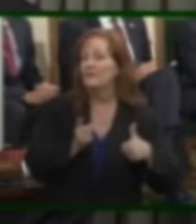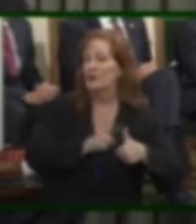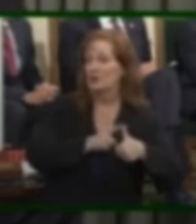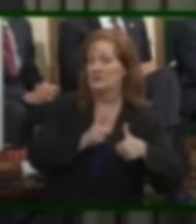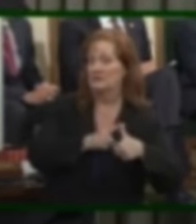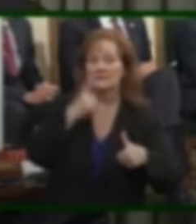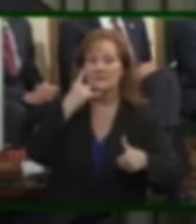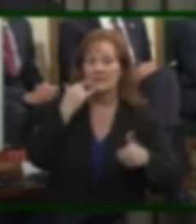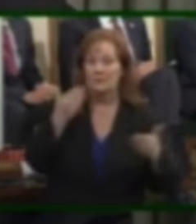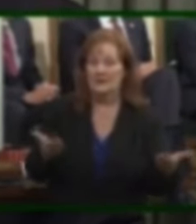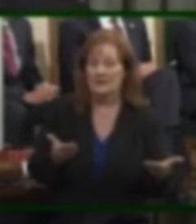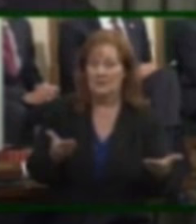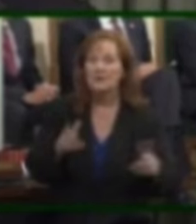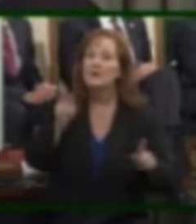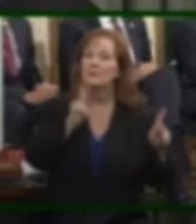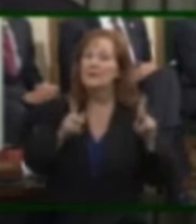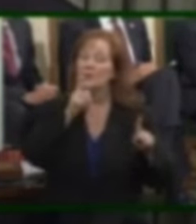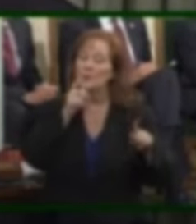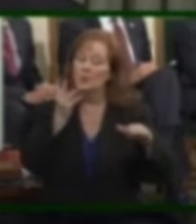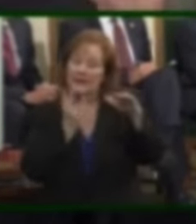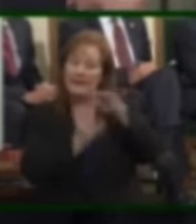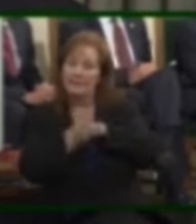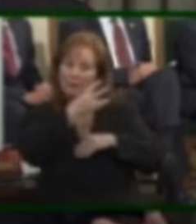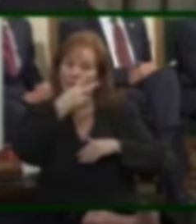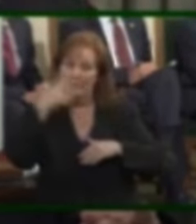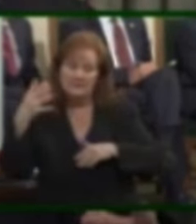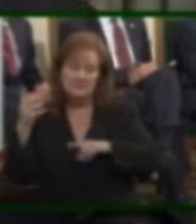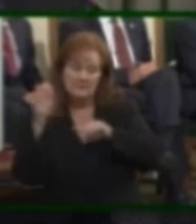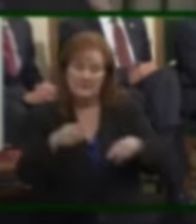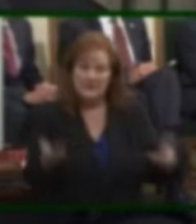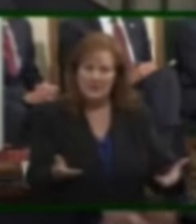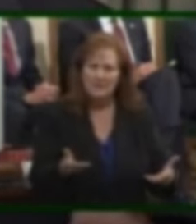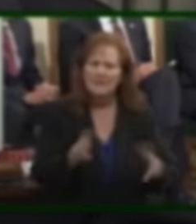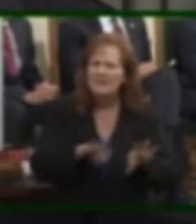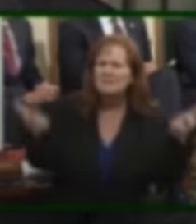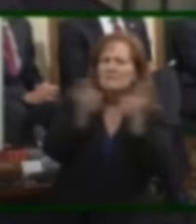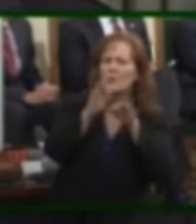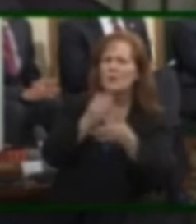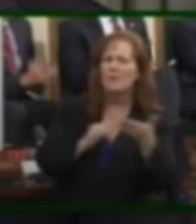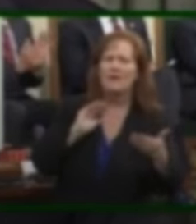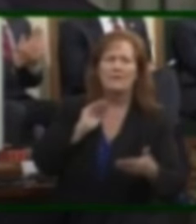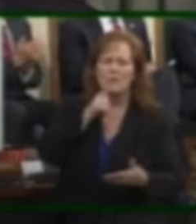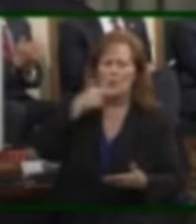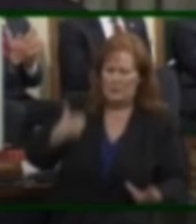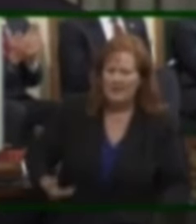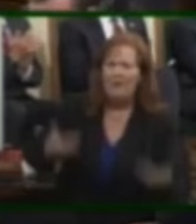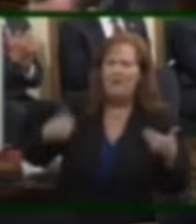in California, immigrants are an integral part of who we are and what we've become.